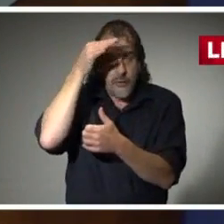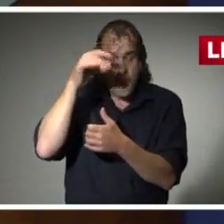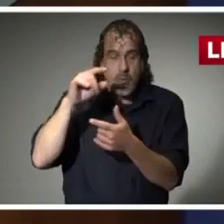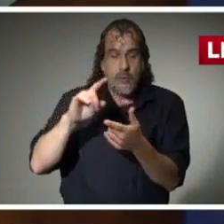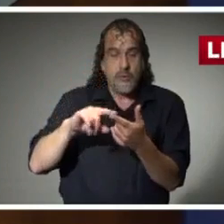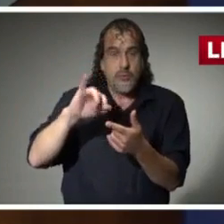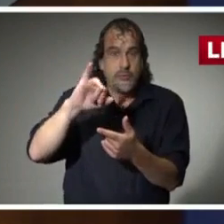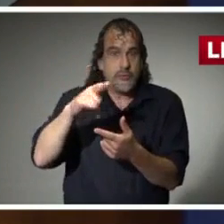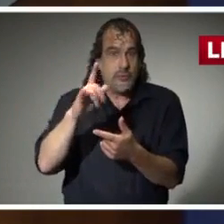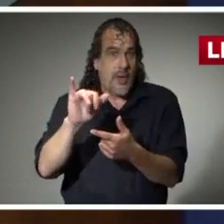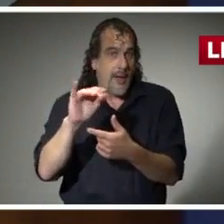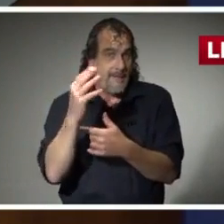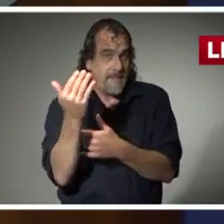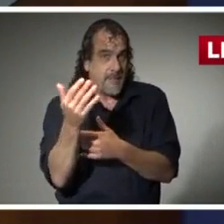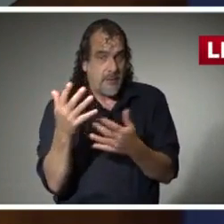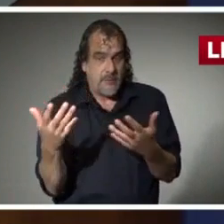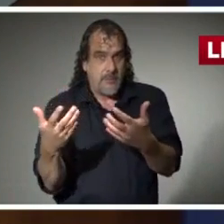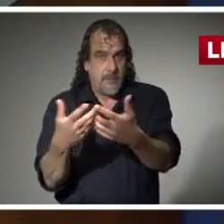15th.